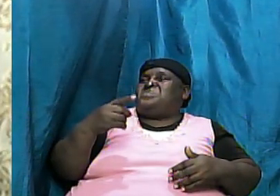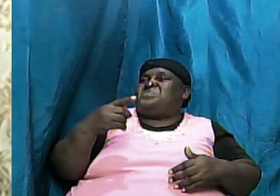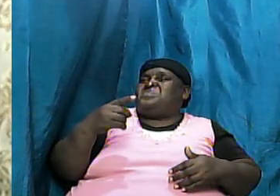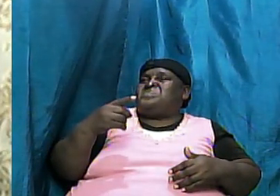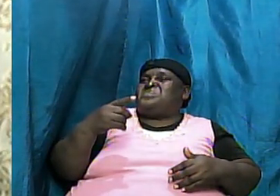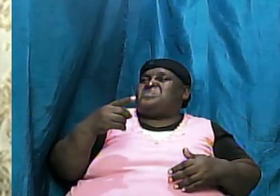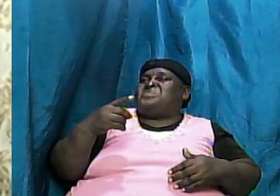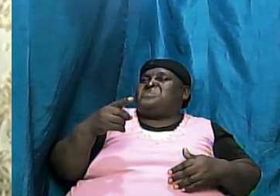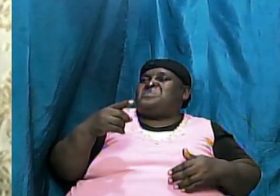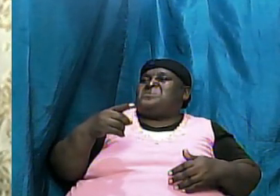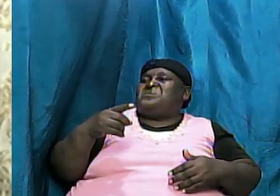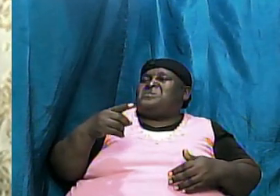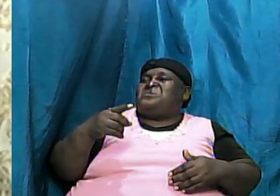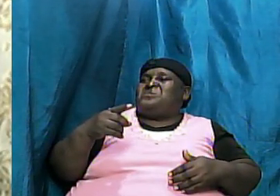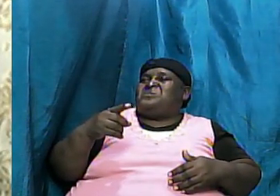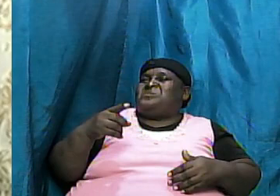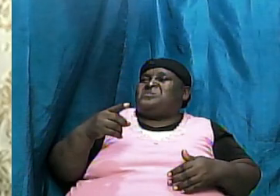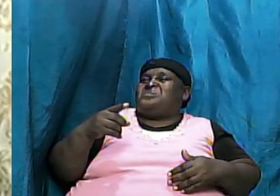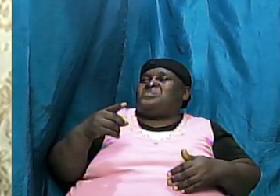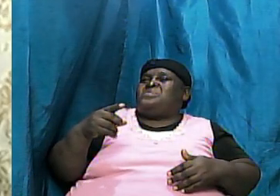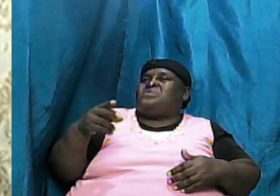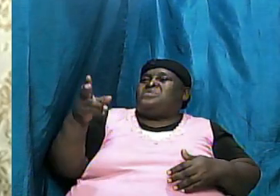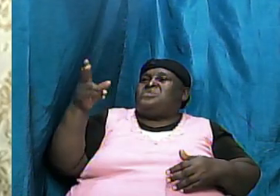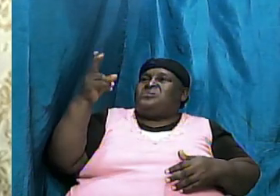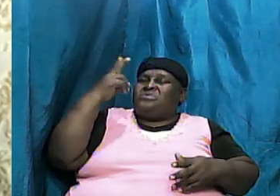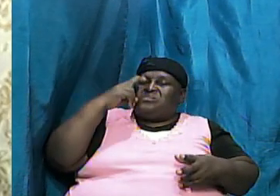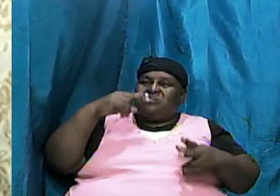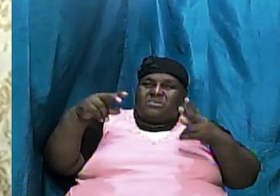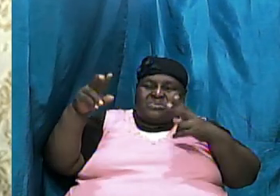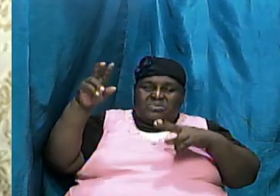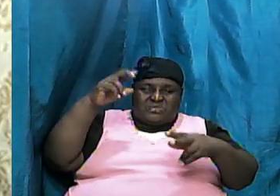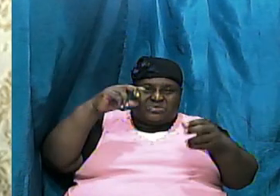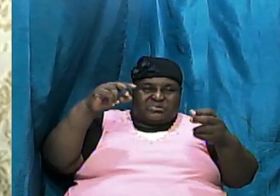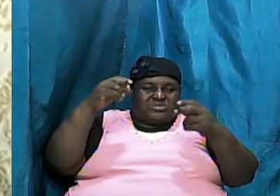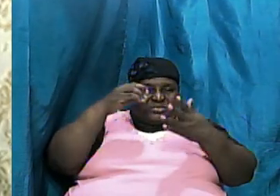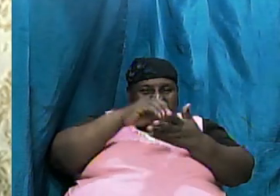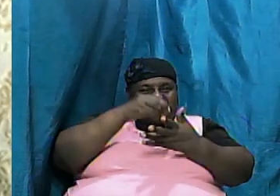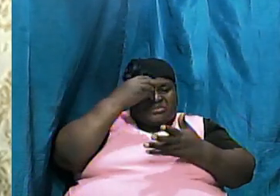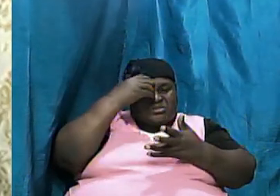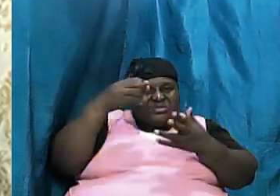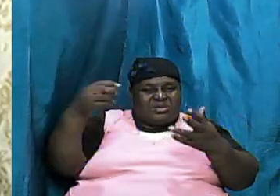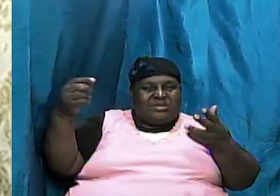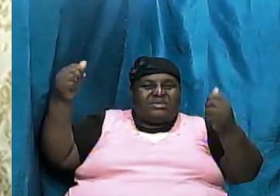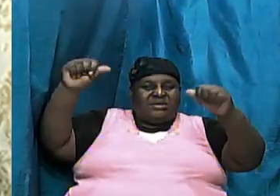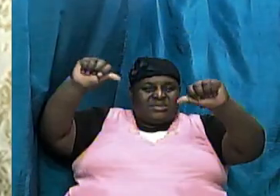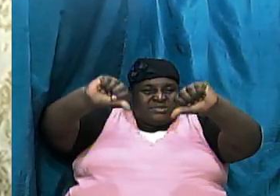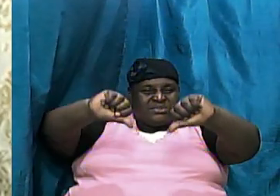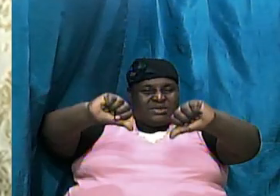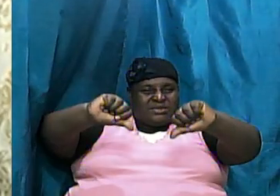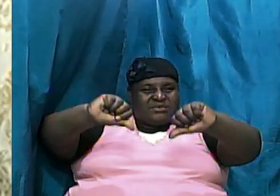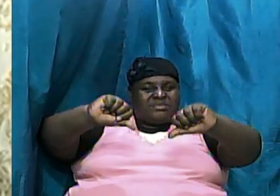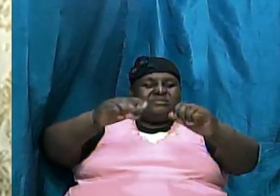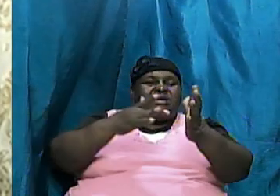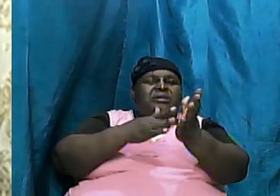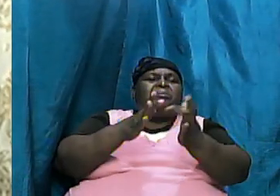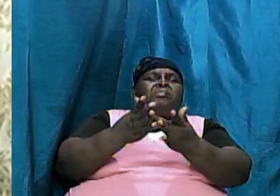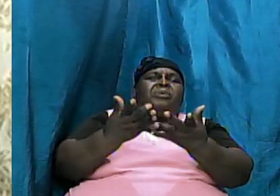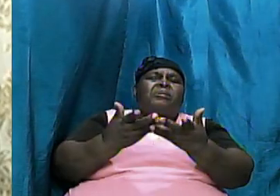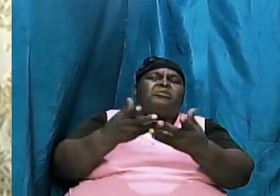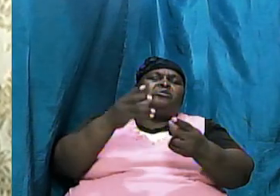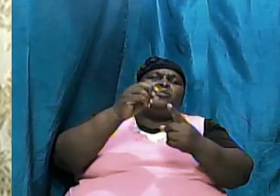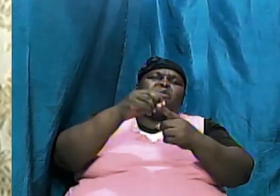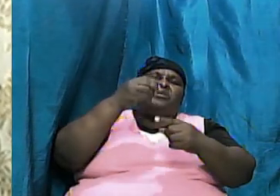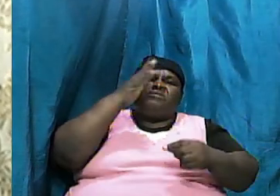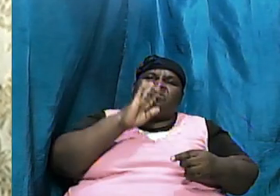attempt to look at science and to look at the Bible to look at the word of God and try to see